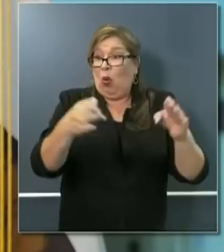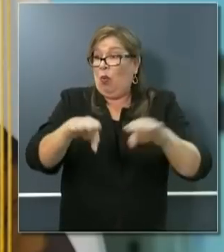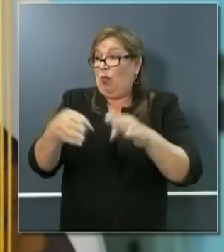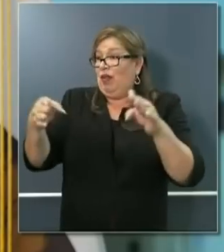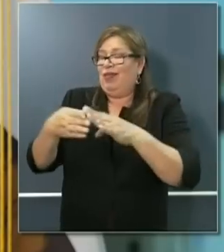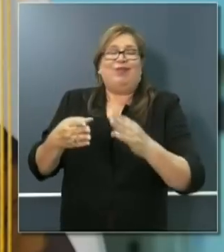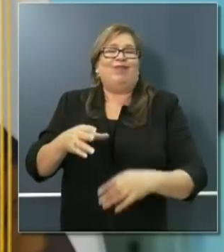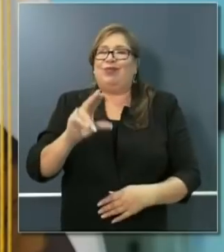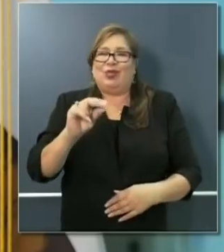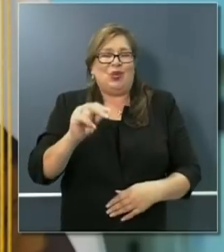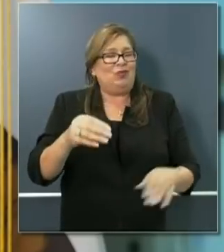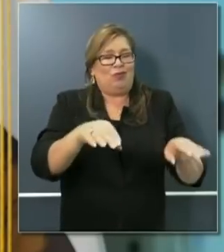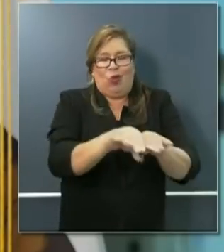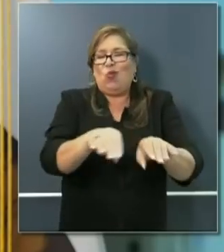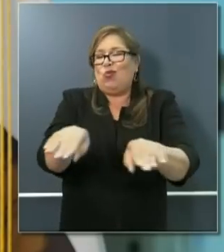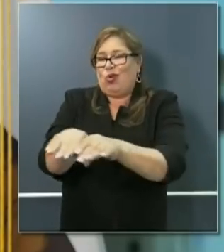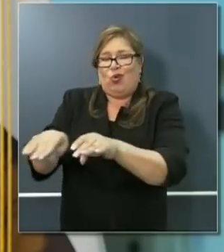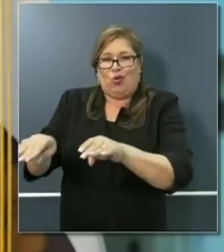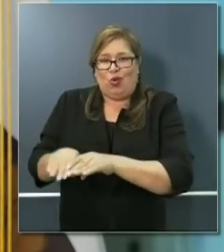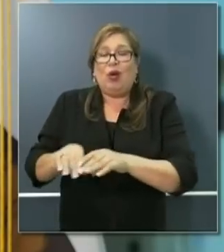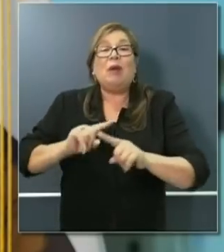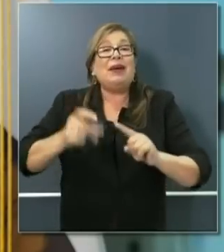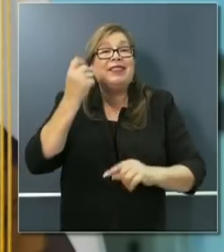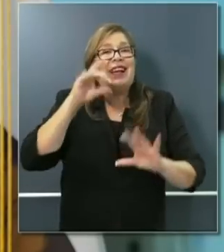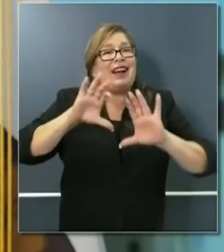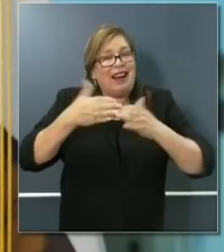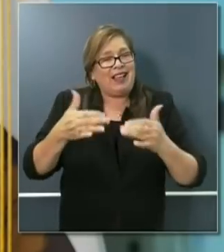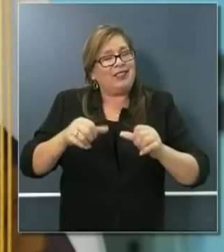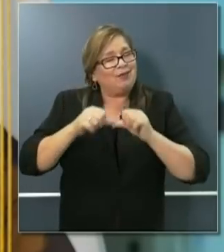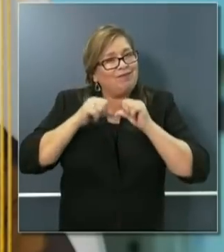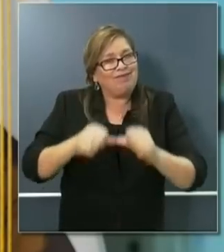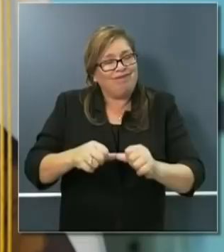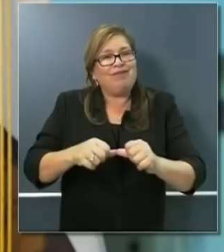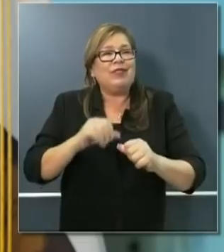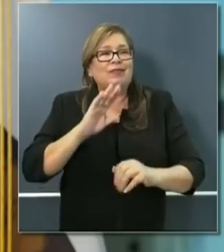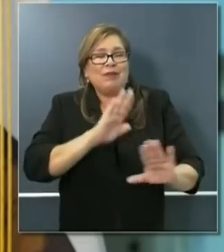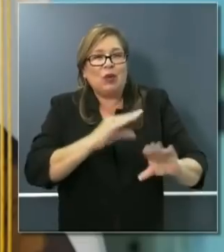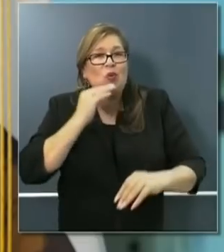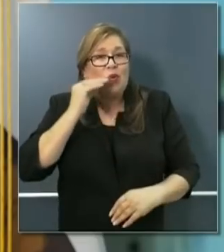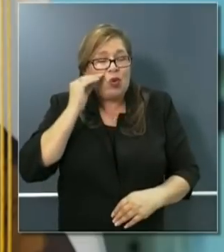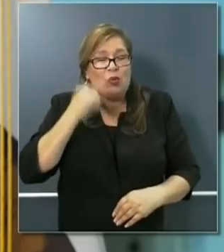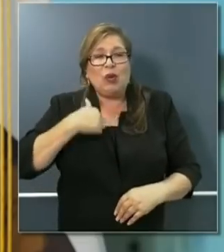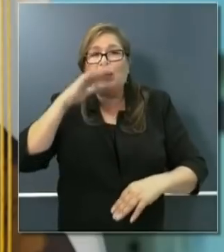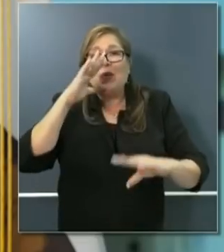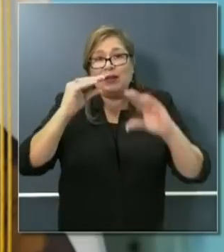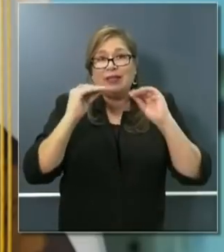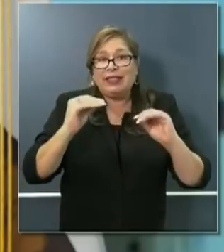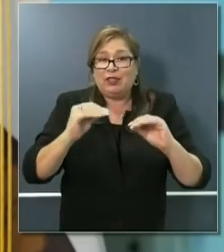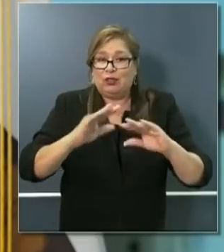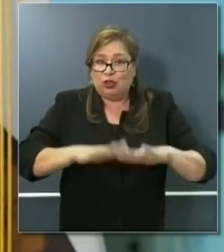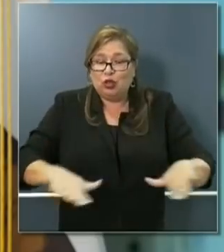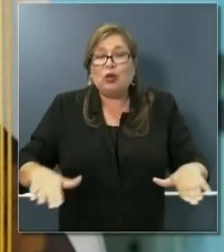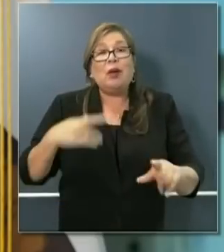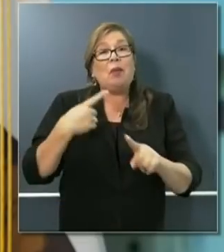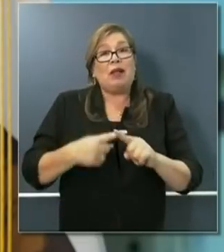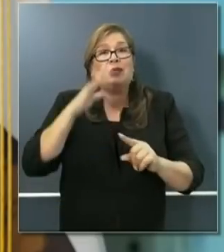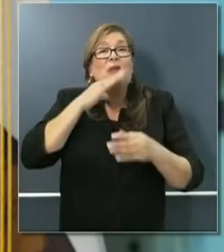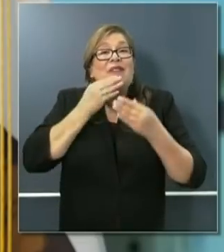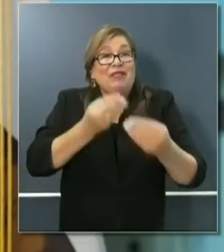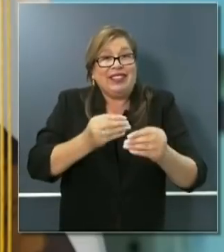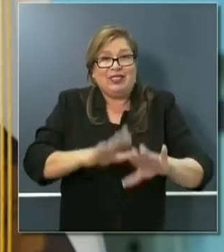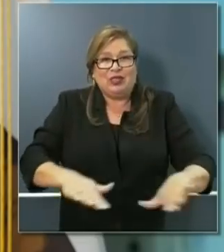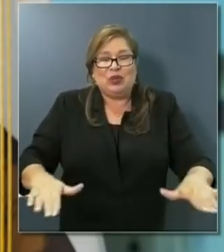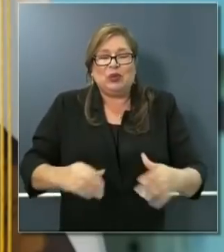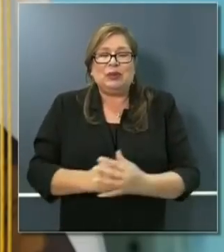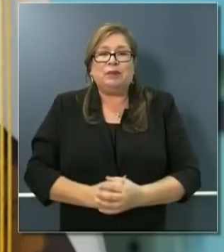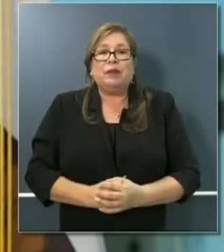recognize our responsibility to make sure that we're not only educating our kids but we're feeding our kids. And before I turn it over,